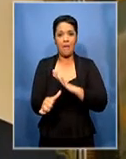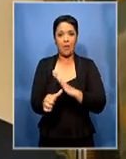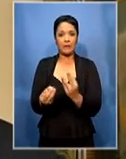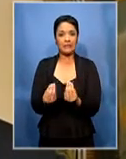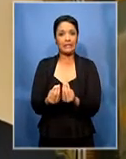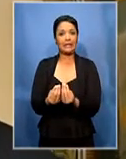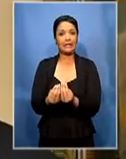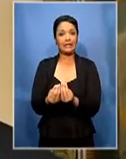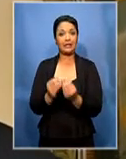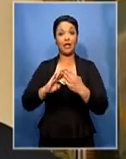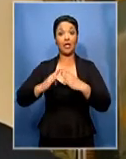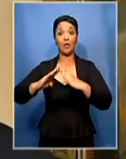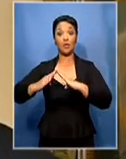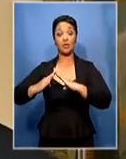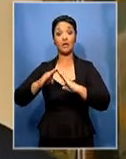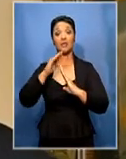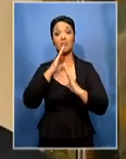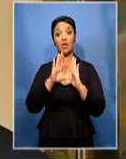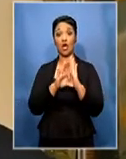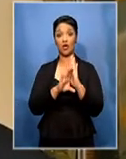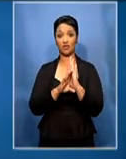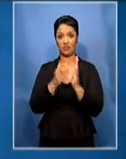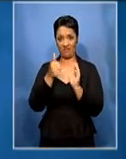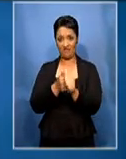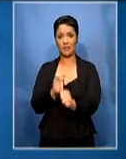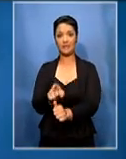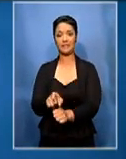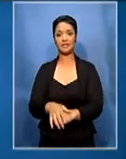society country. Of being a constitutional state. Of being Bye. Thank